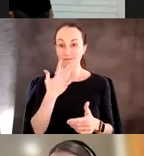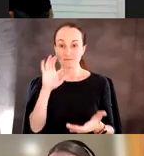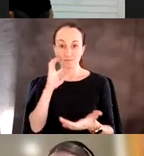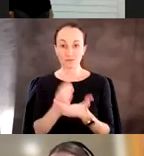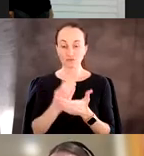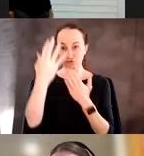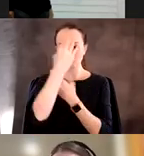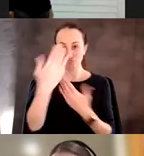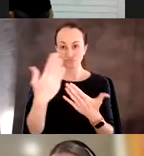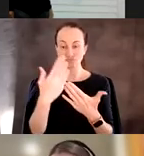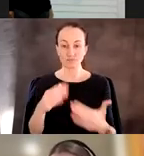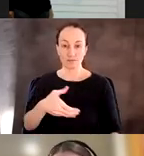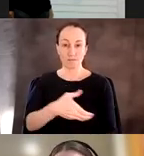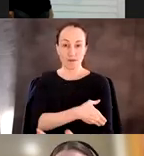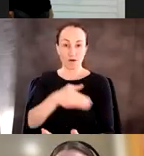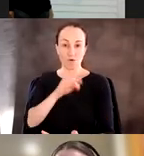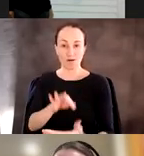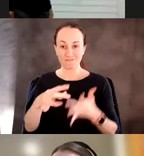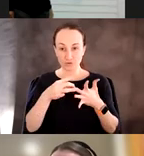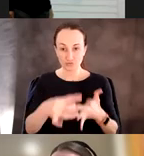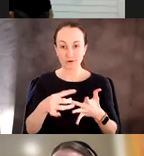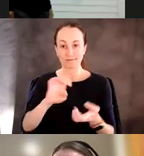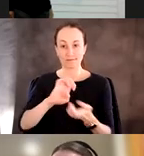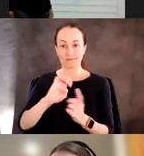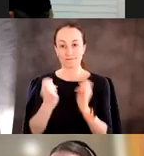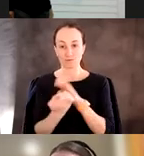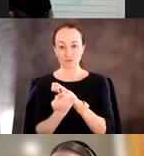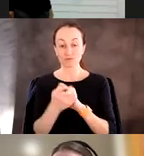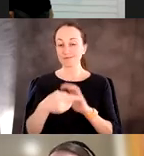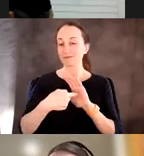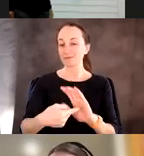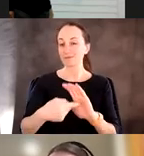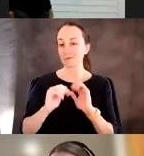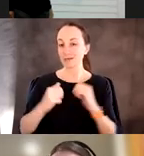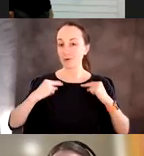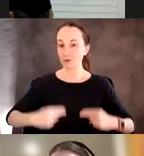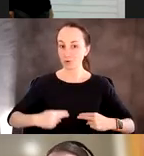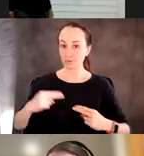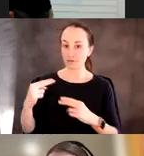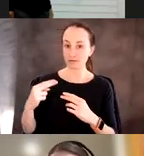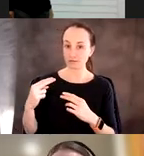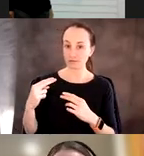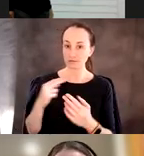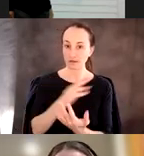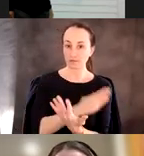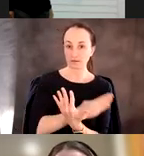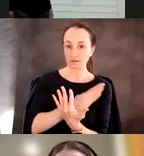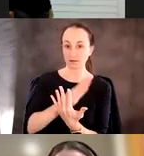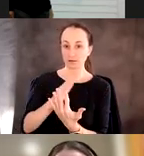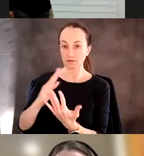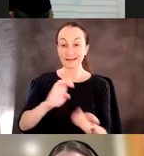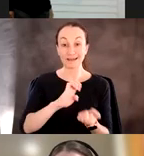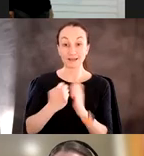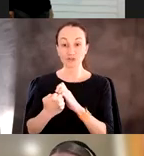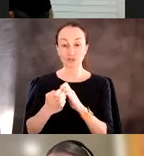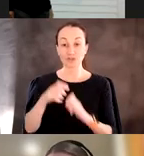power of directed evolution. This shows how humans have engineered corn. Way over on the left, this little